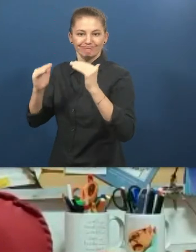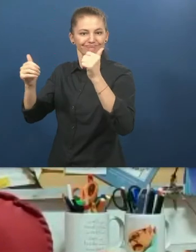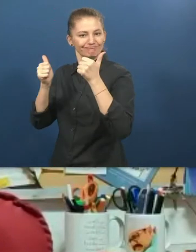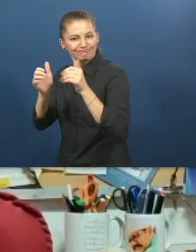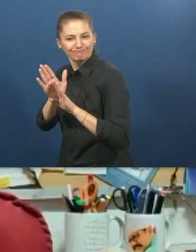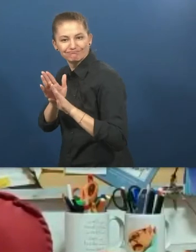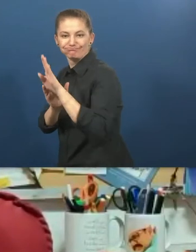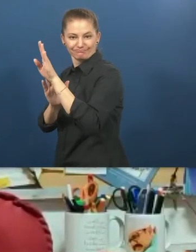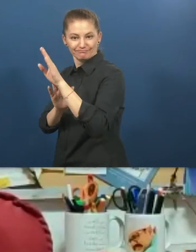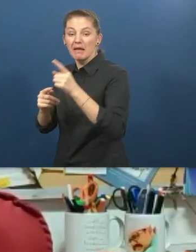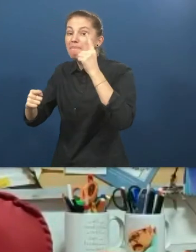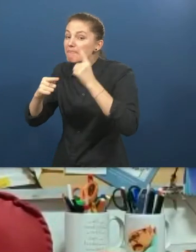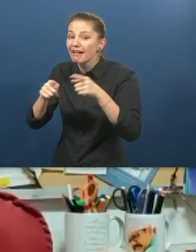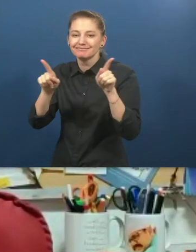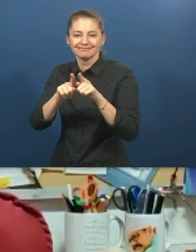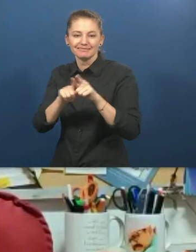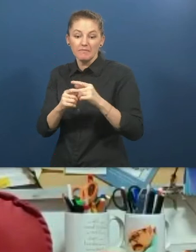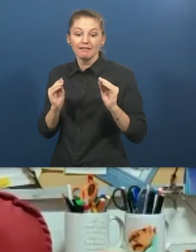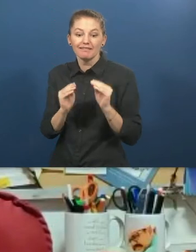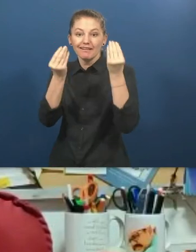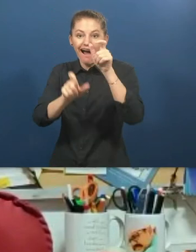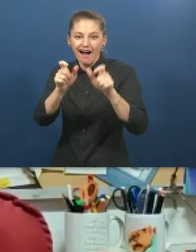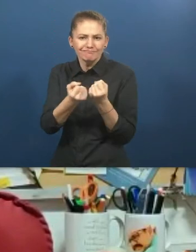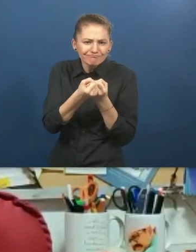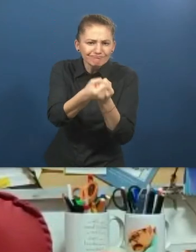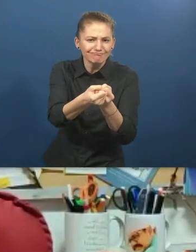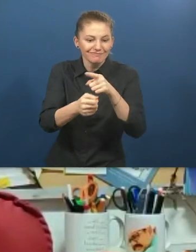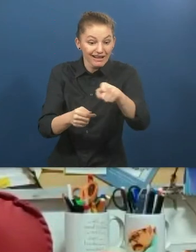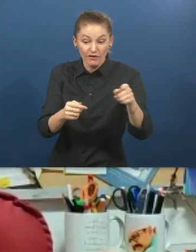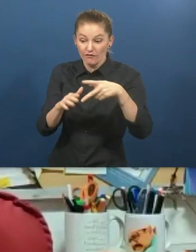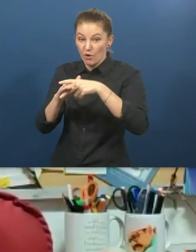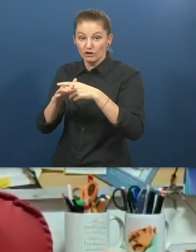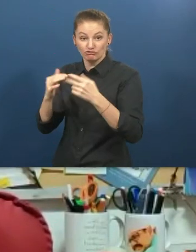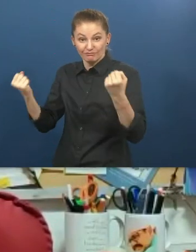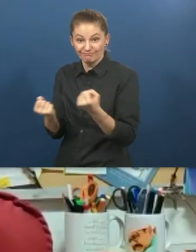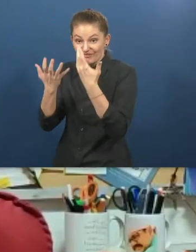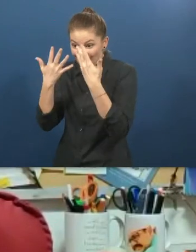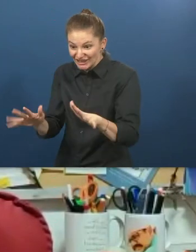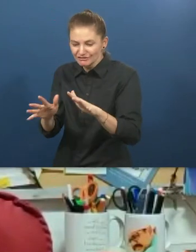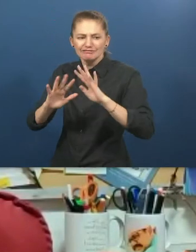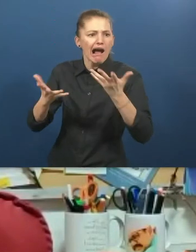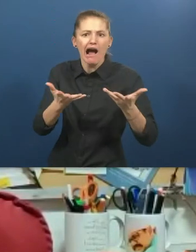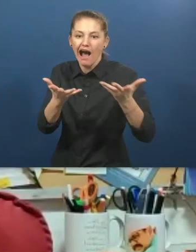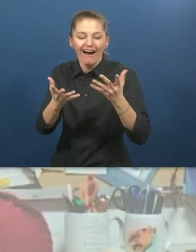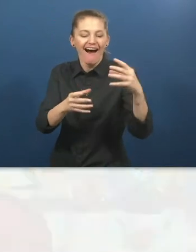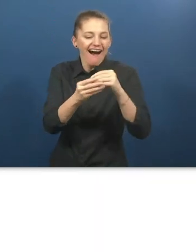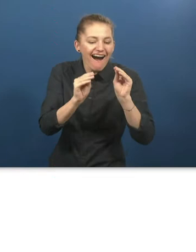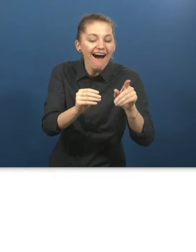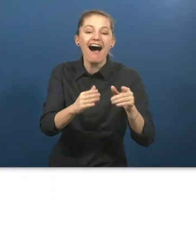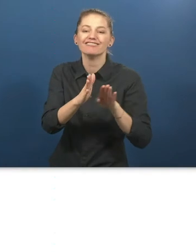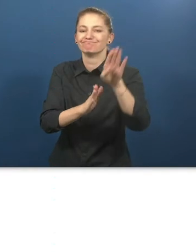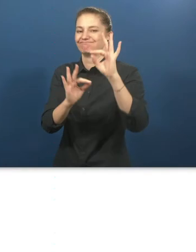support young adults who are coming new after vocational training to set up their own income generation activities.